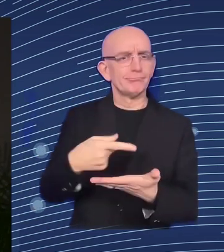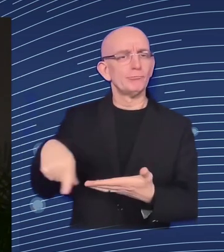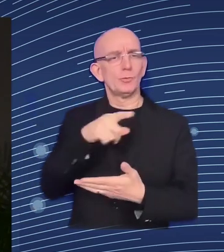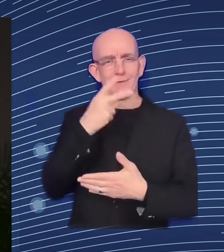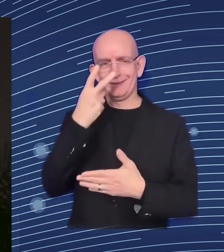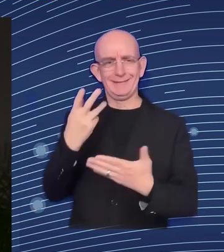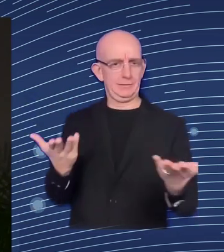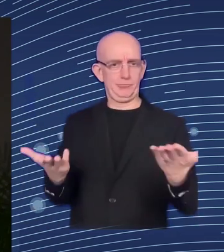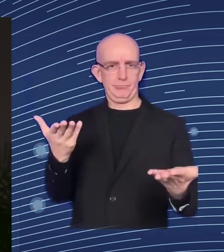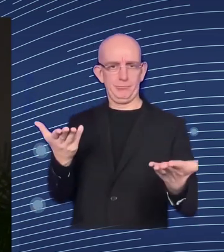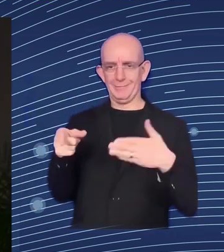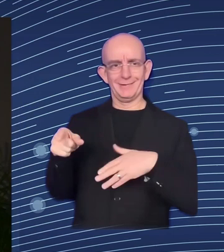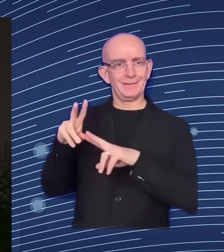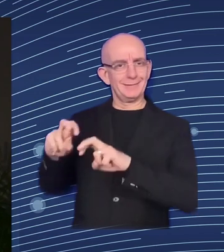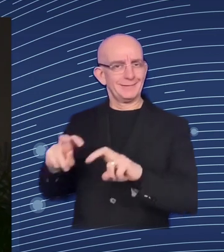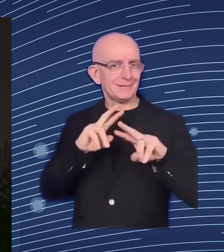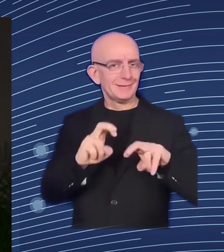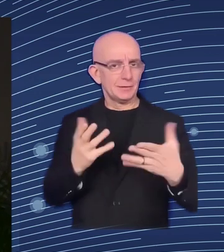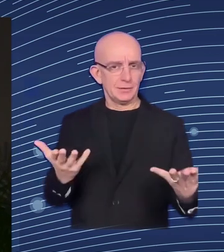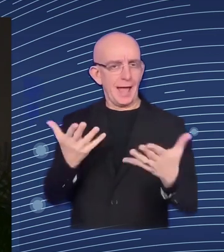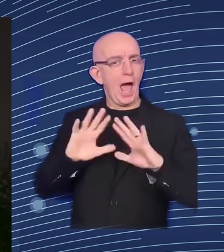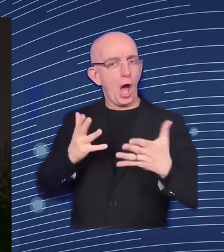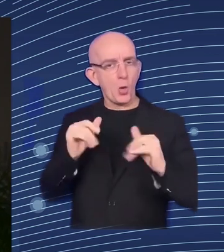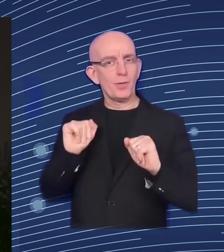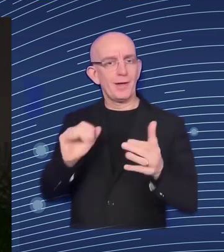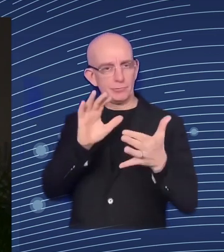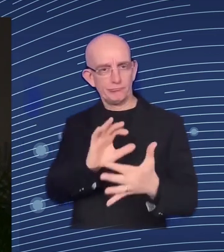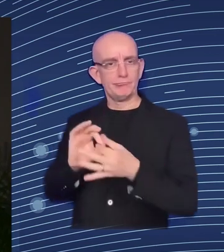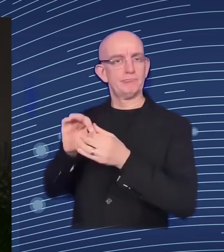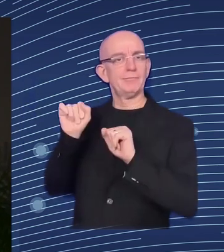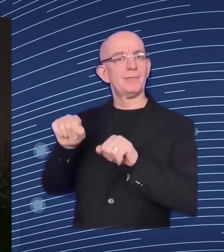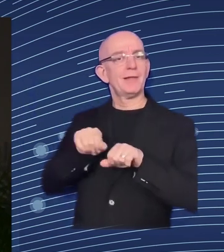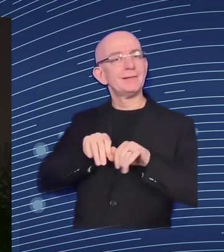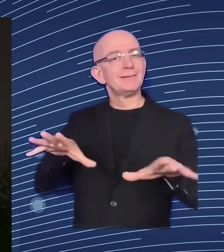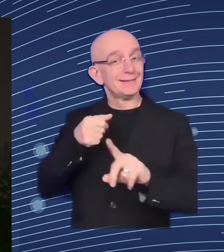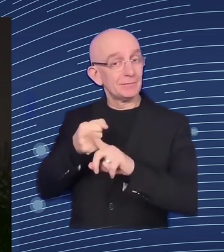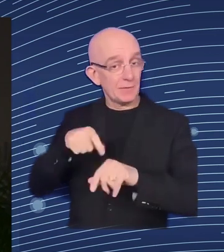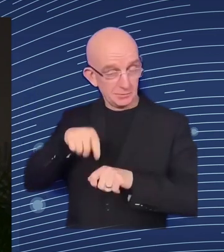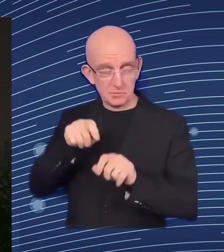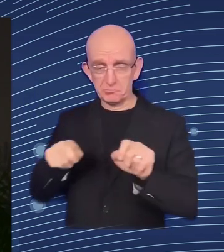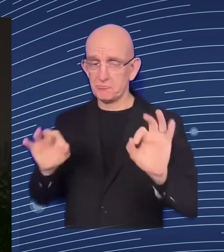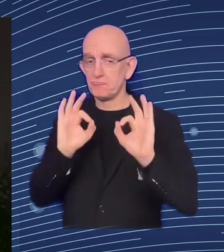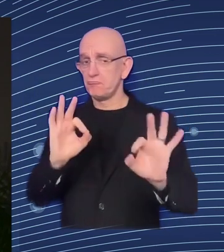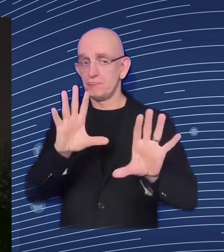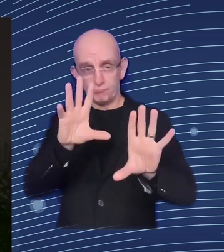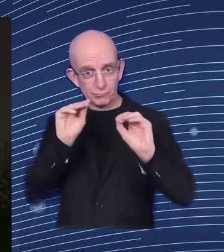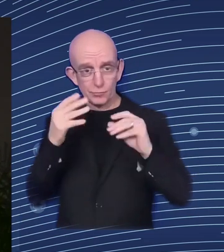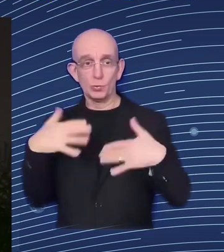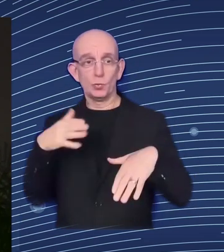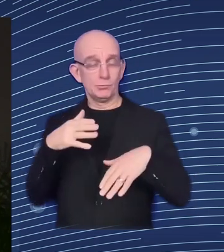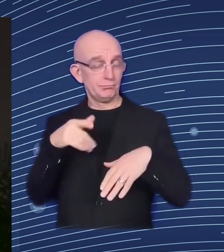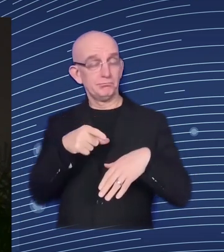certainly very useful. Now, let's give the floor to Salvatore Barrios, who will